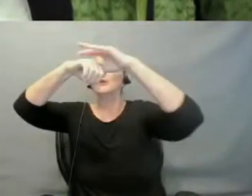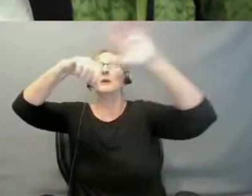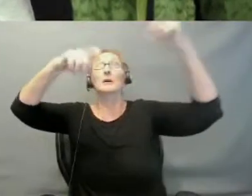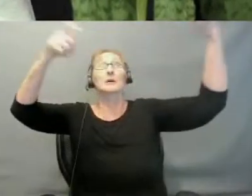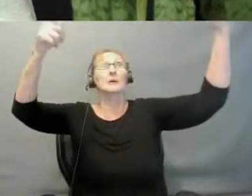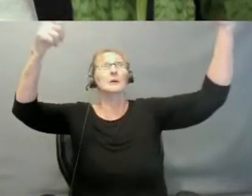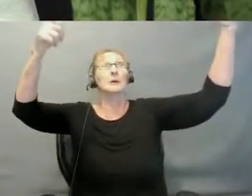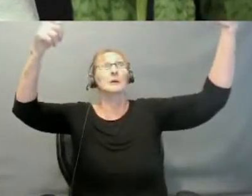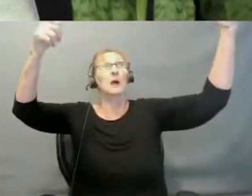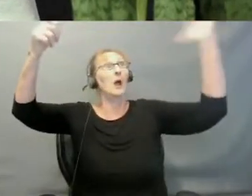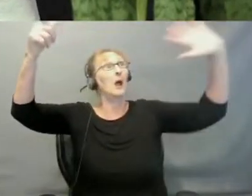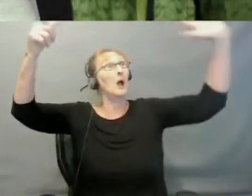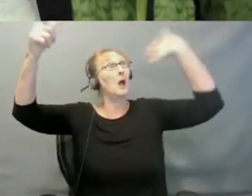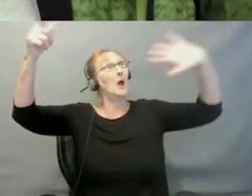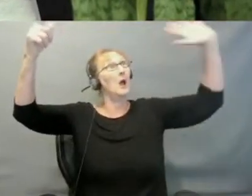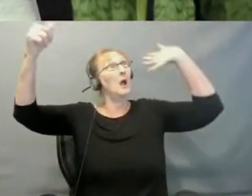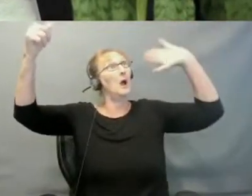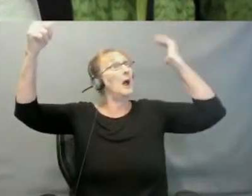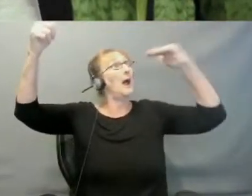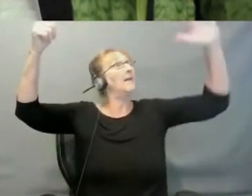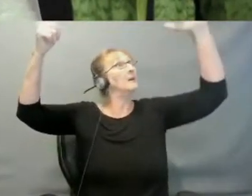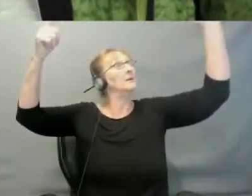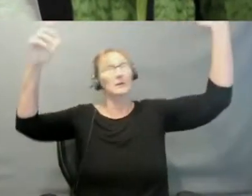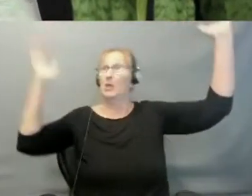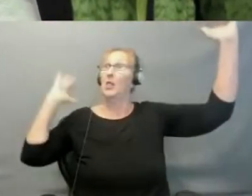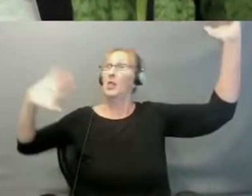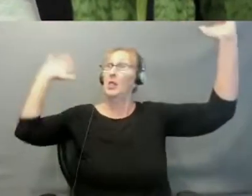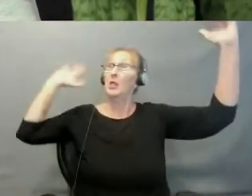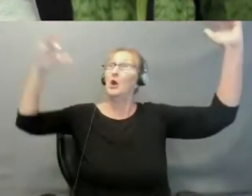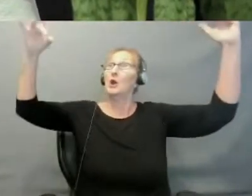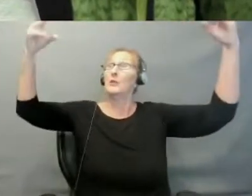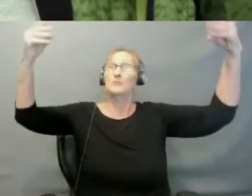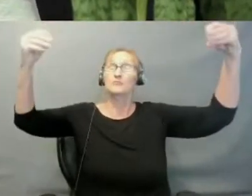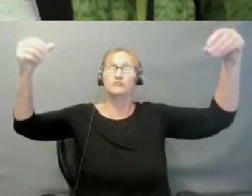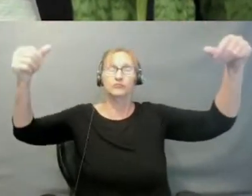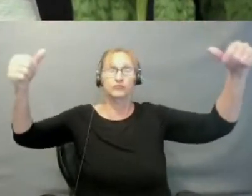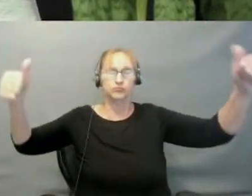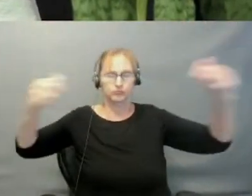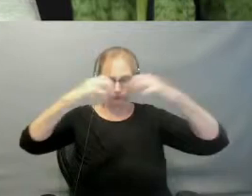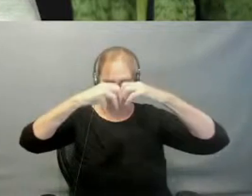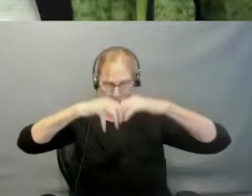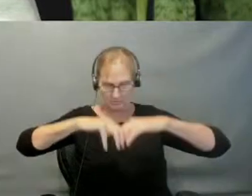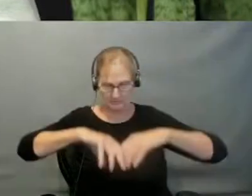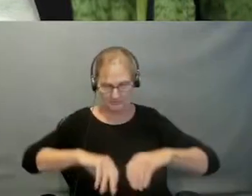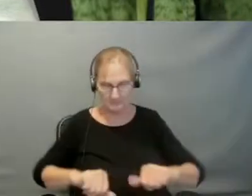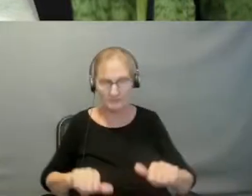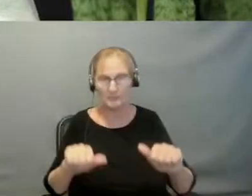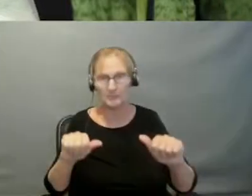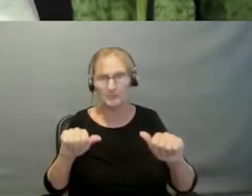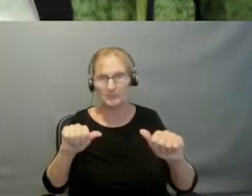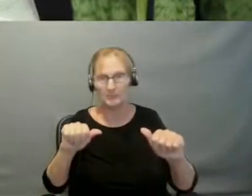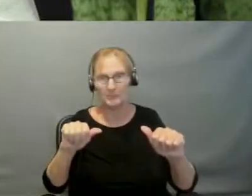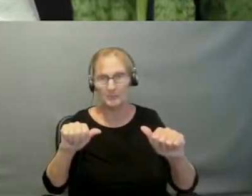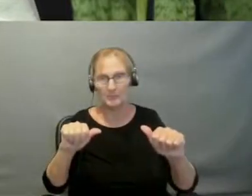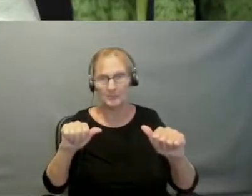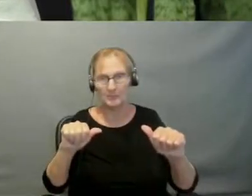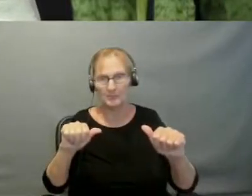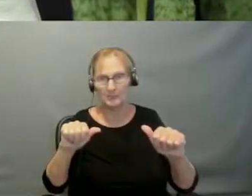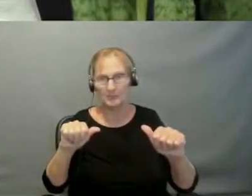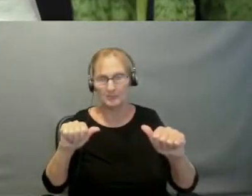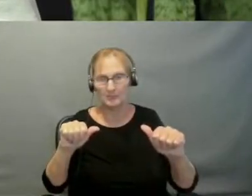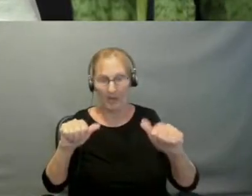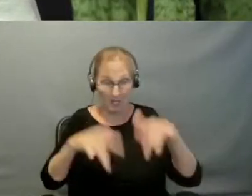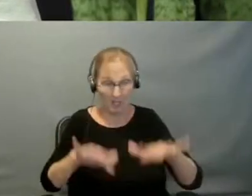and the former earth had passed away, and the sea existed no